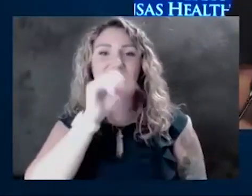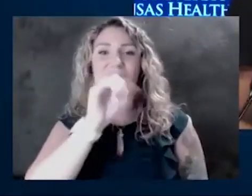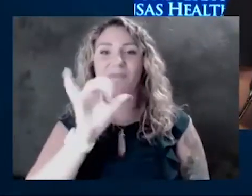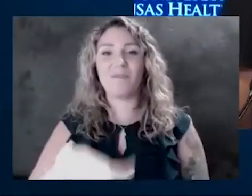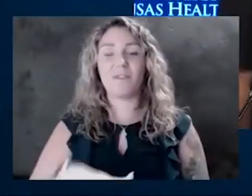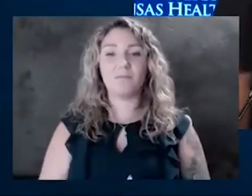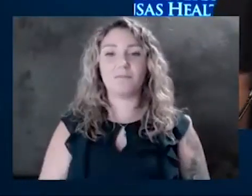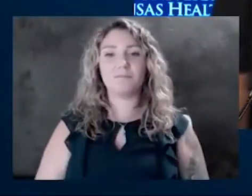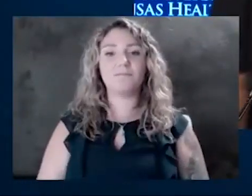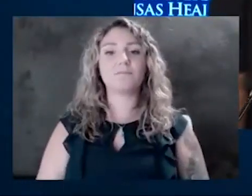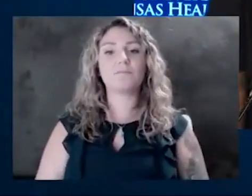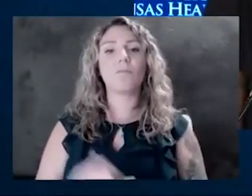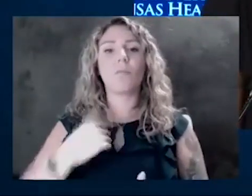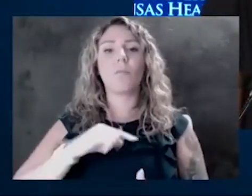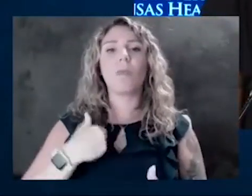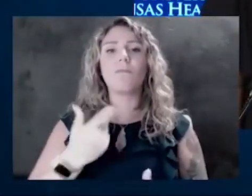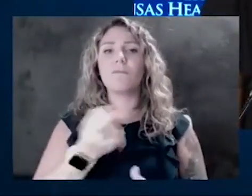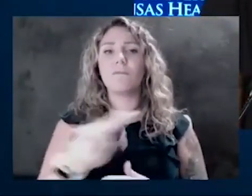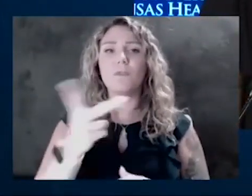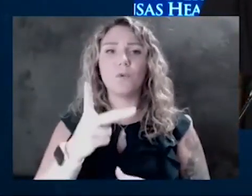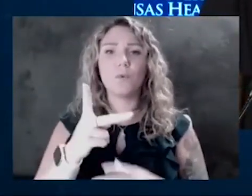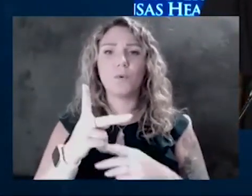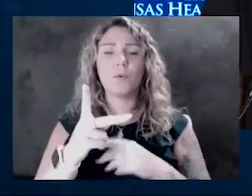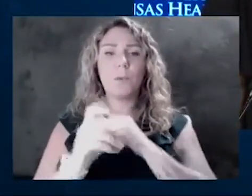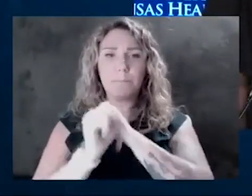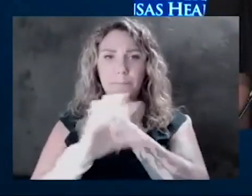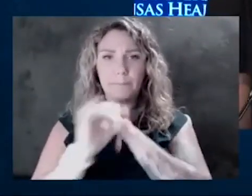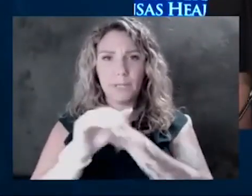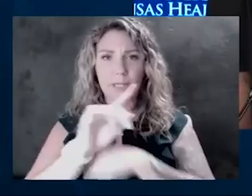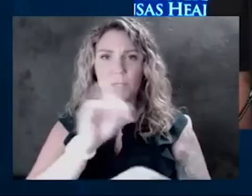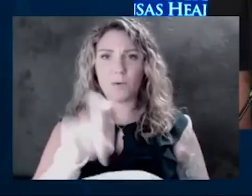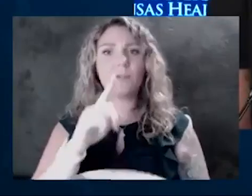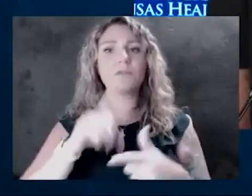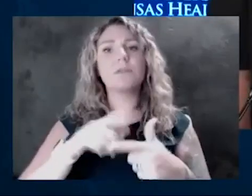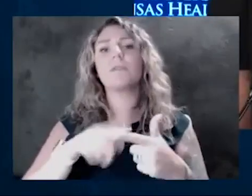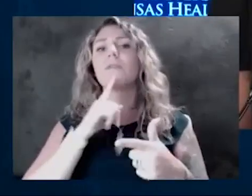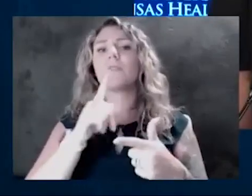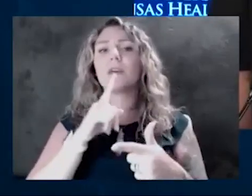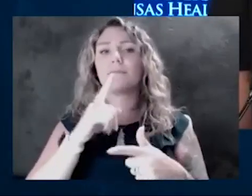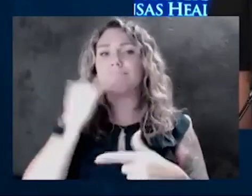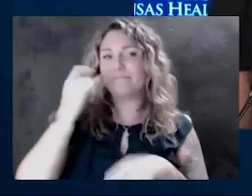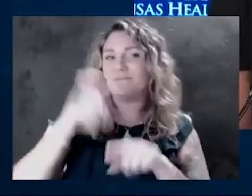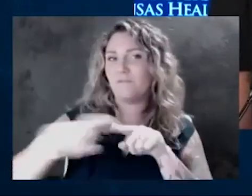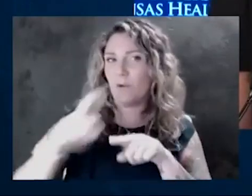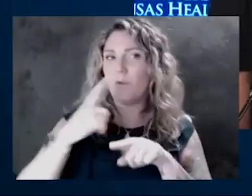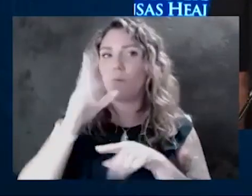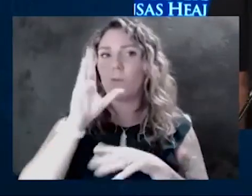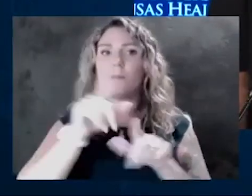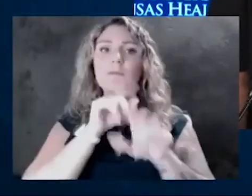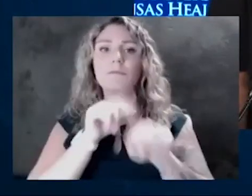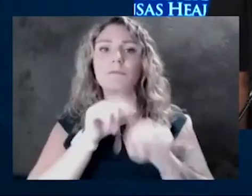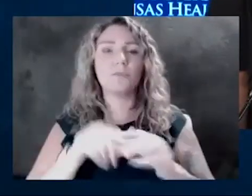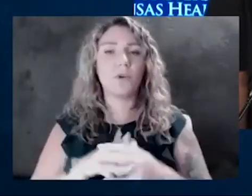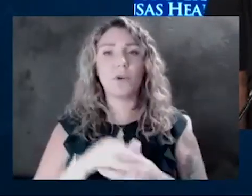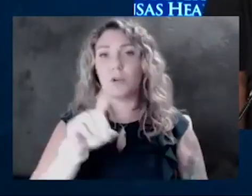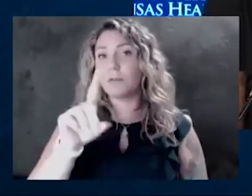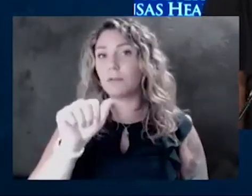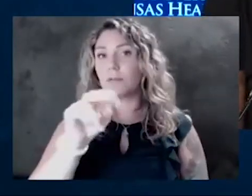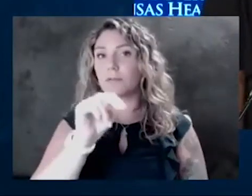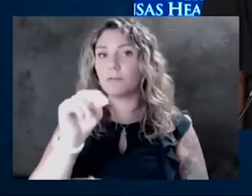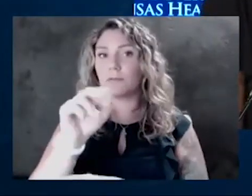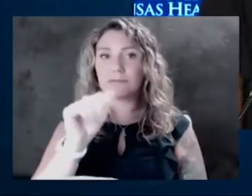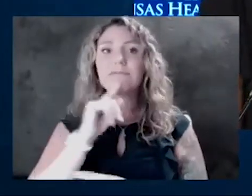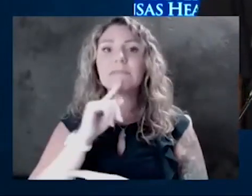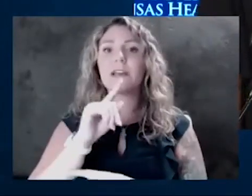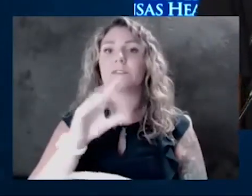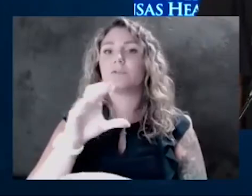couple of media questions I want to get to. And if anybody's on the line, we'll get to those here in just a moment, but Donna over at channel nine wants to know, she